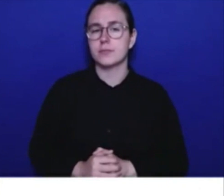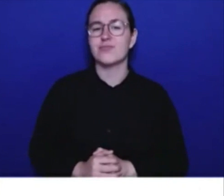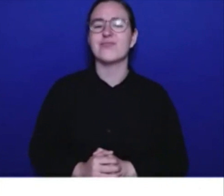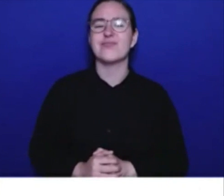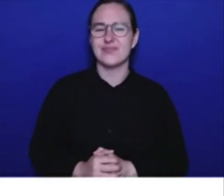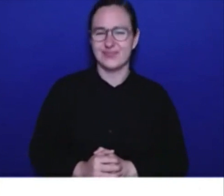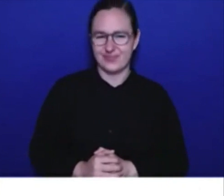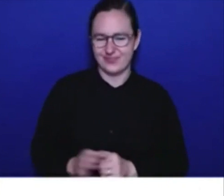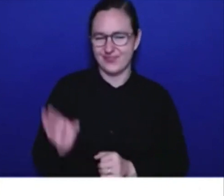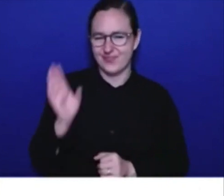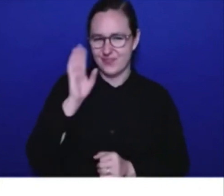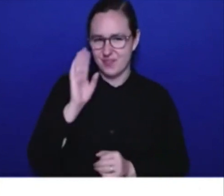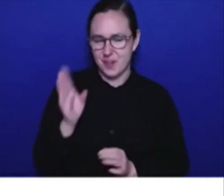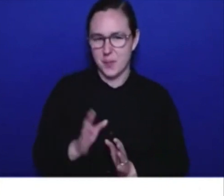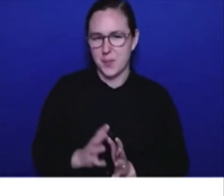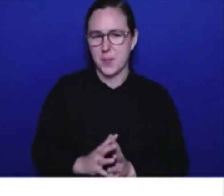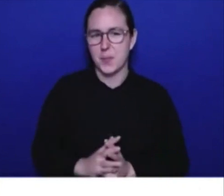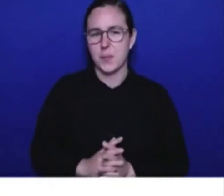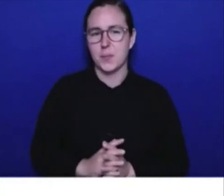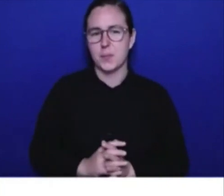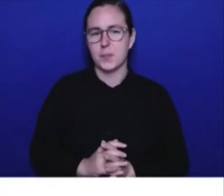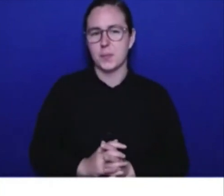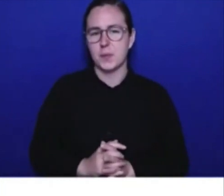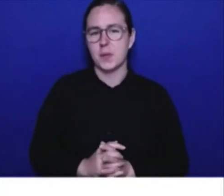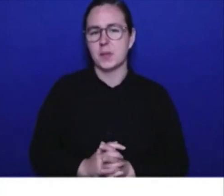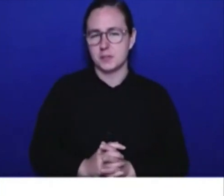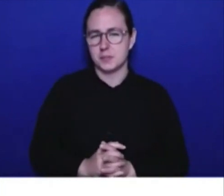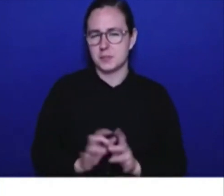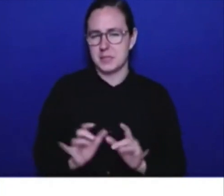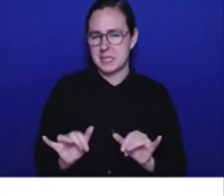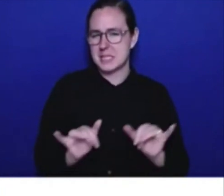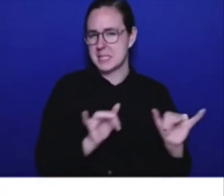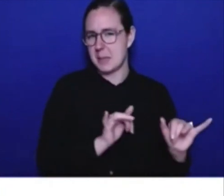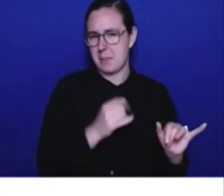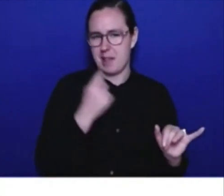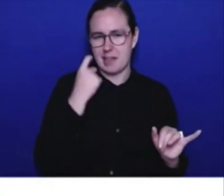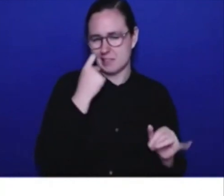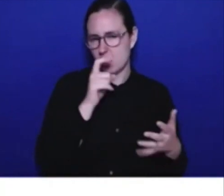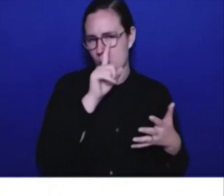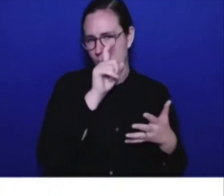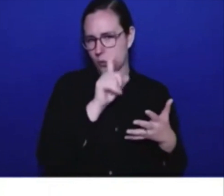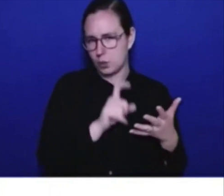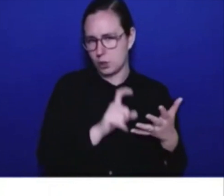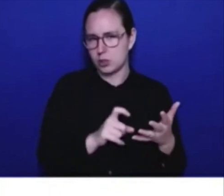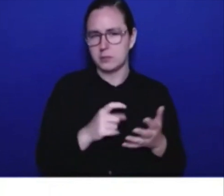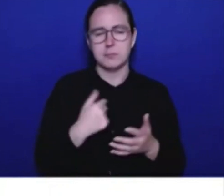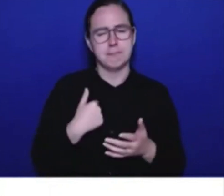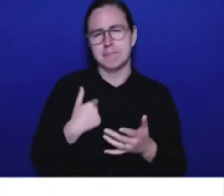Hi there. This is along the lines of some of the questions that have been asked, but I'm just still a little unclear on